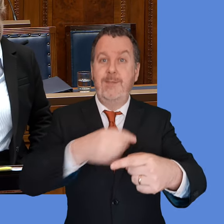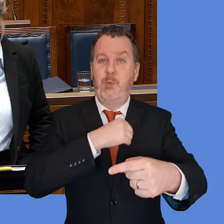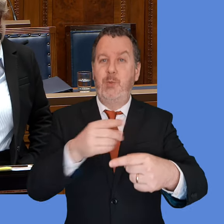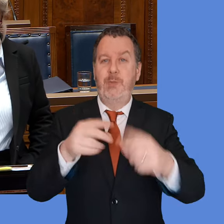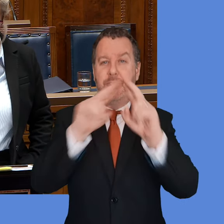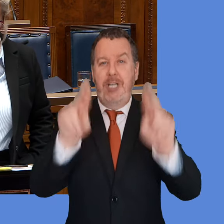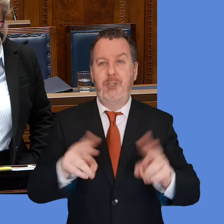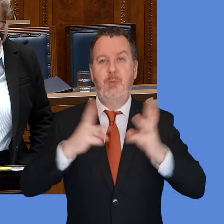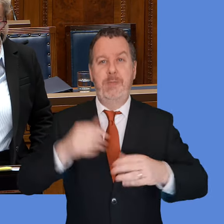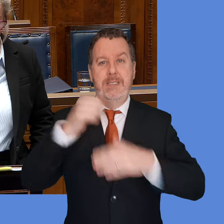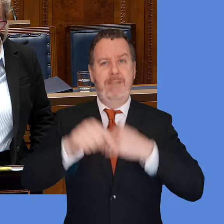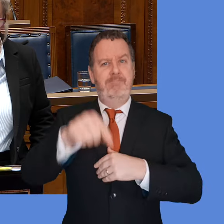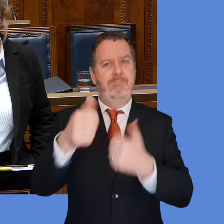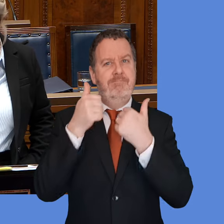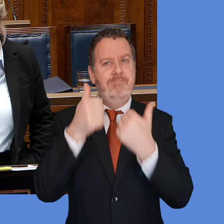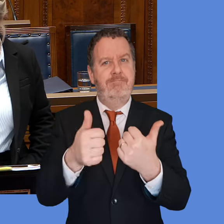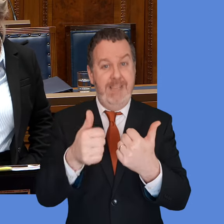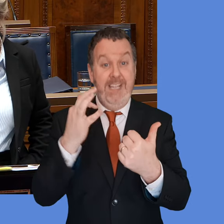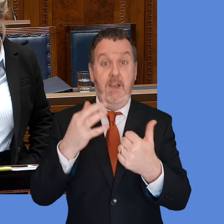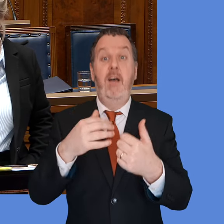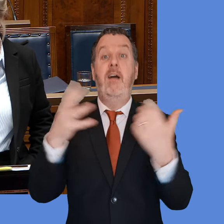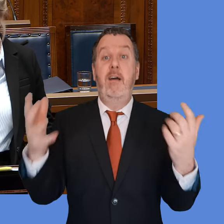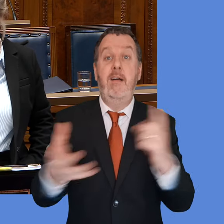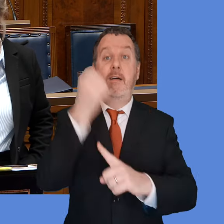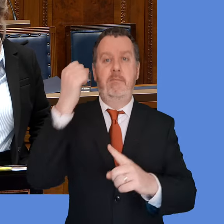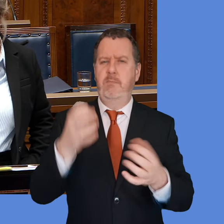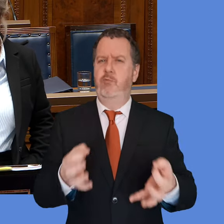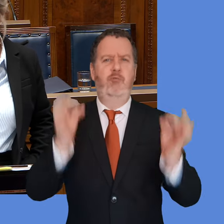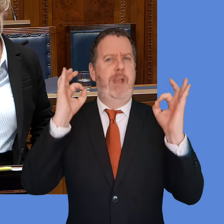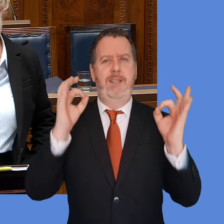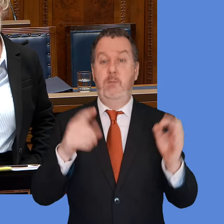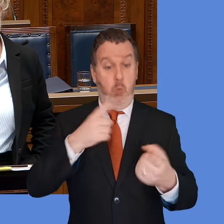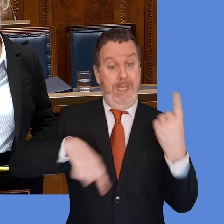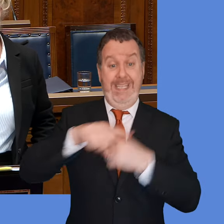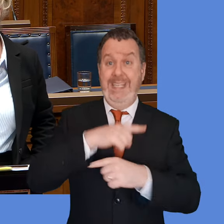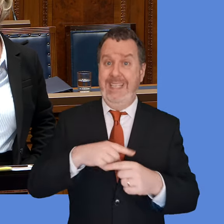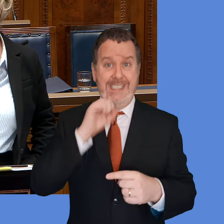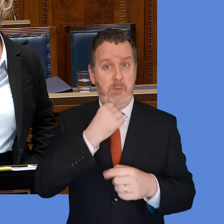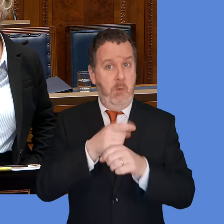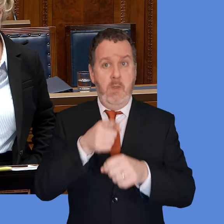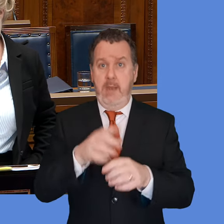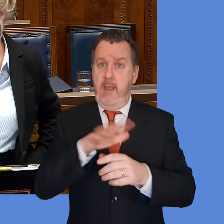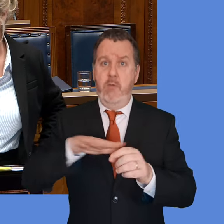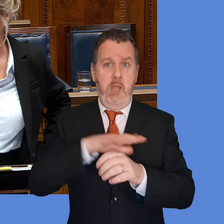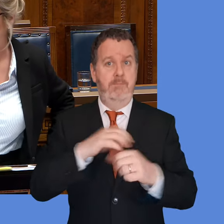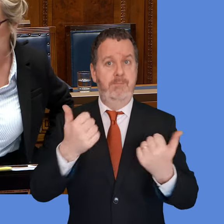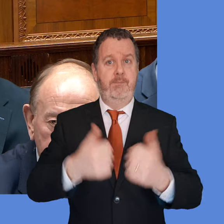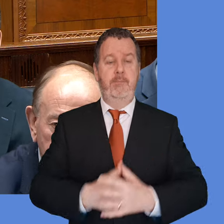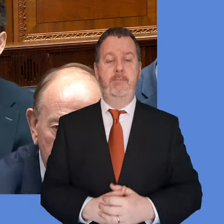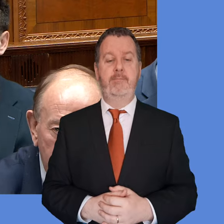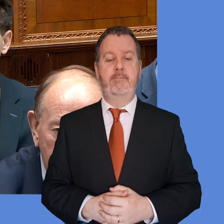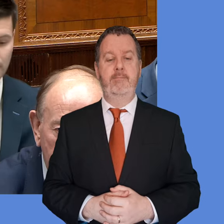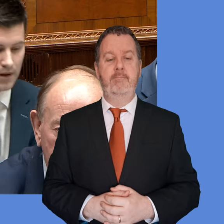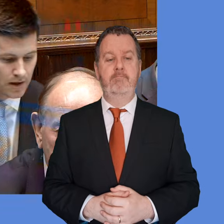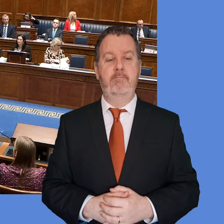International Women's Day day, because I think this would be a great sign for a wider society and for women and girls out there, this executive has taken up